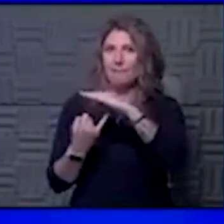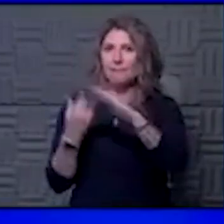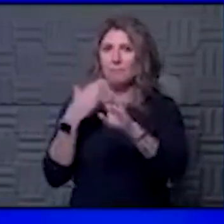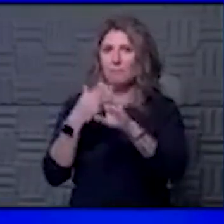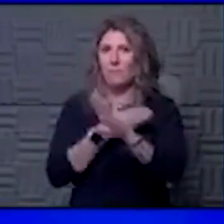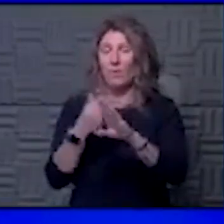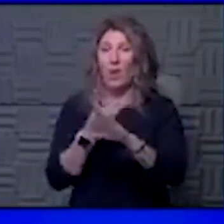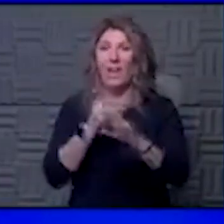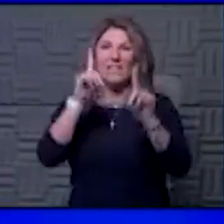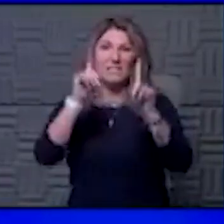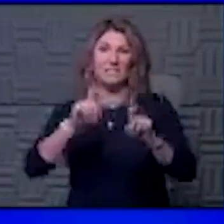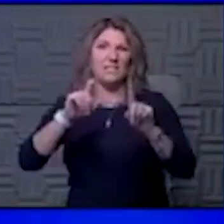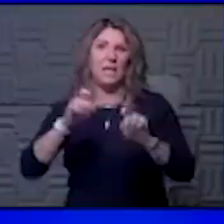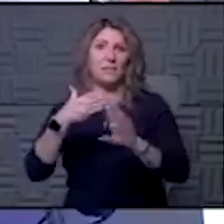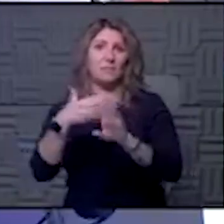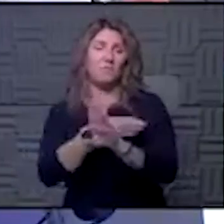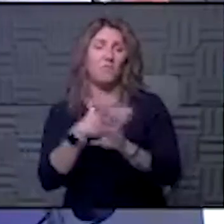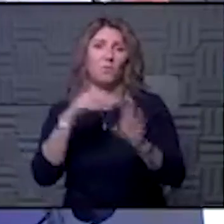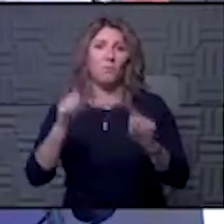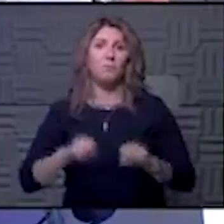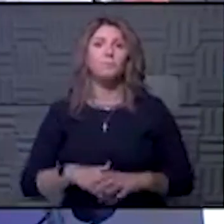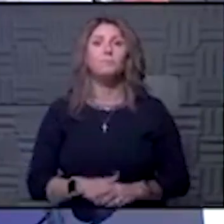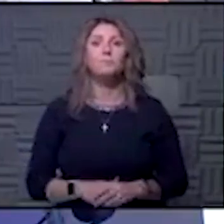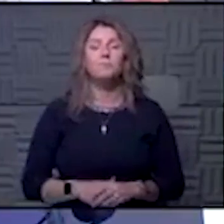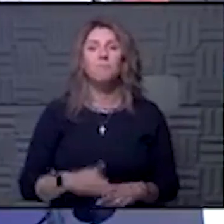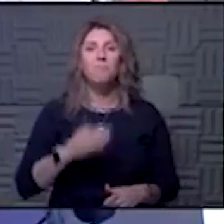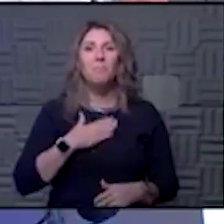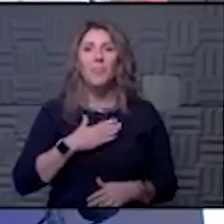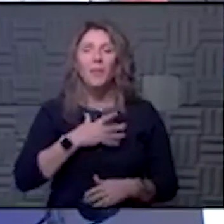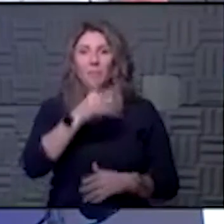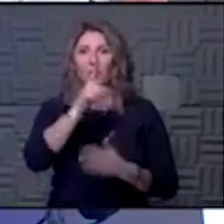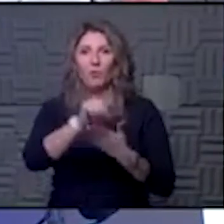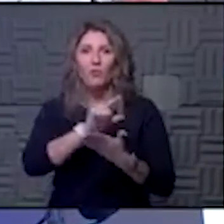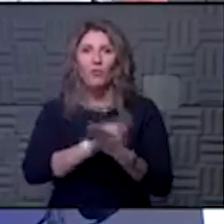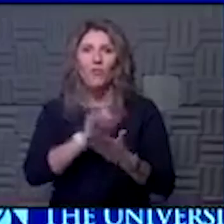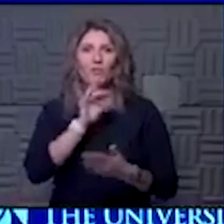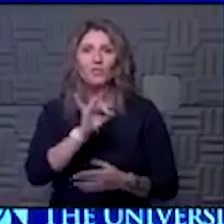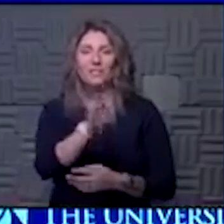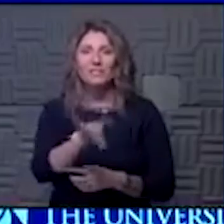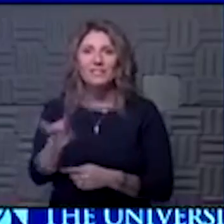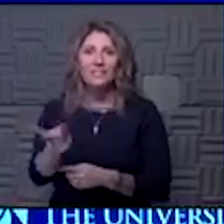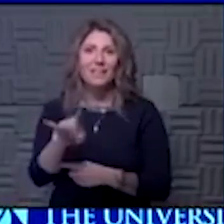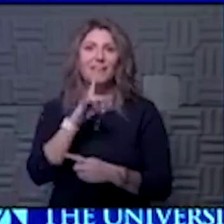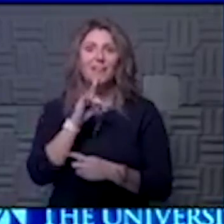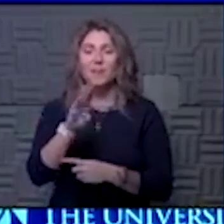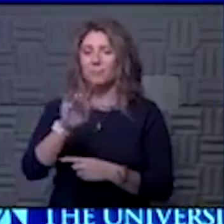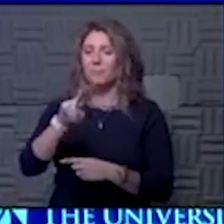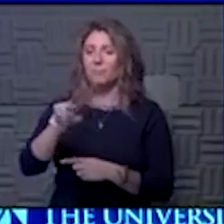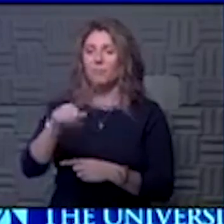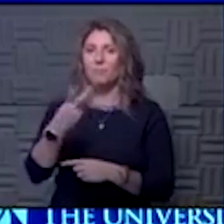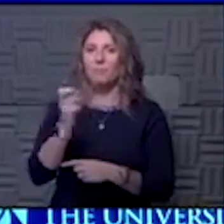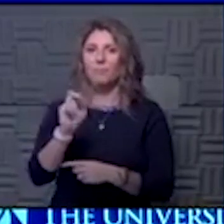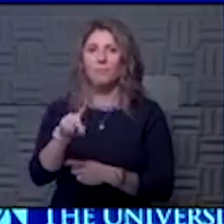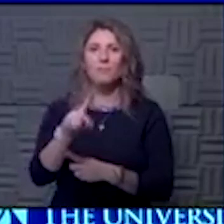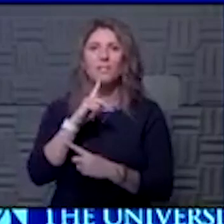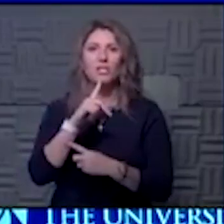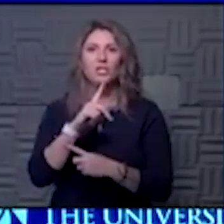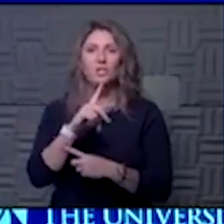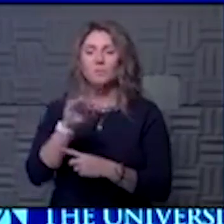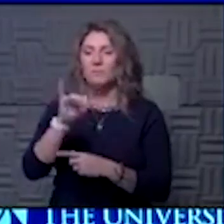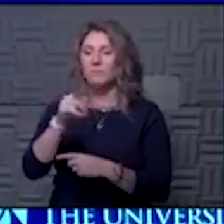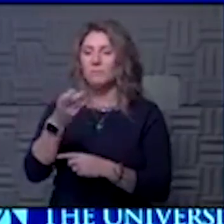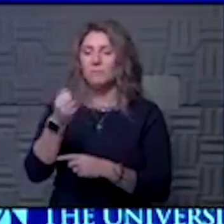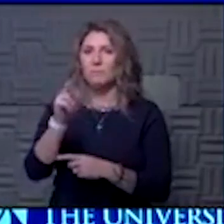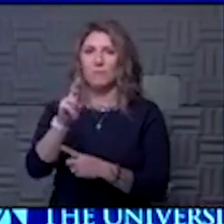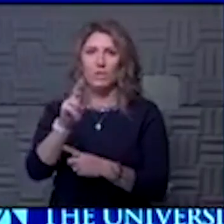possibly even getting tested before. Yeah, my mother-in-law is 88 and she's at Bishop Spencer Place and we're trying to find a safe way for her to come over